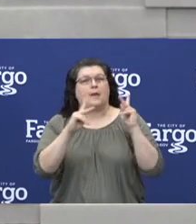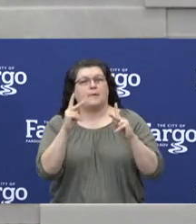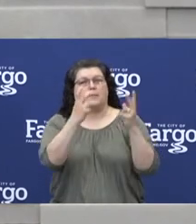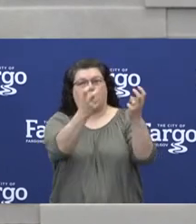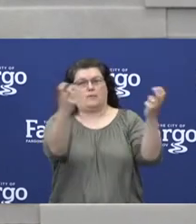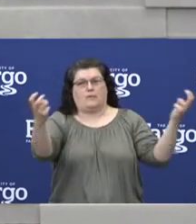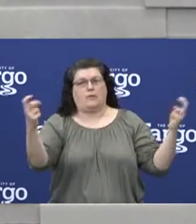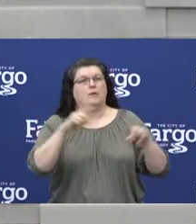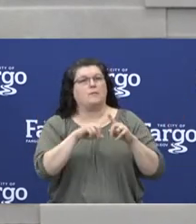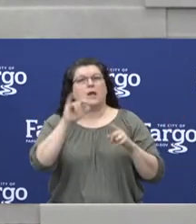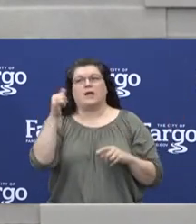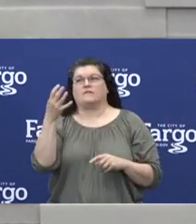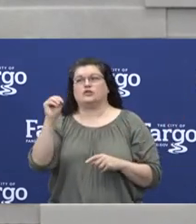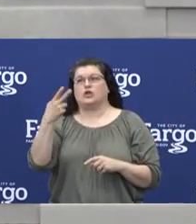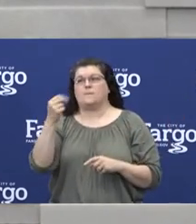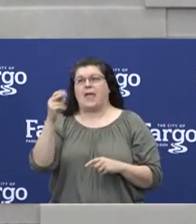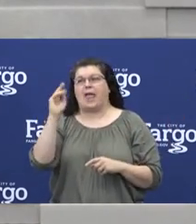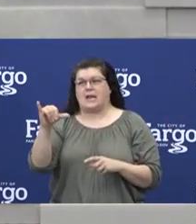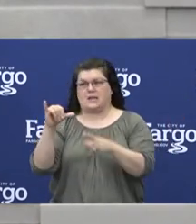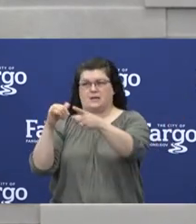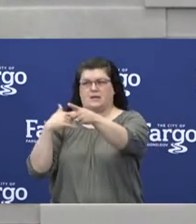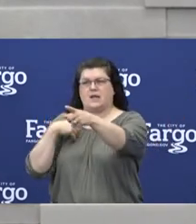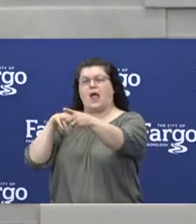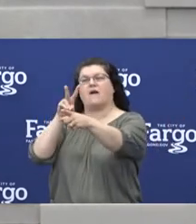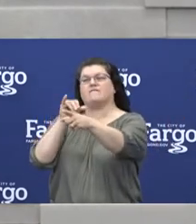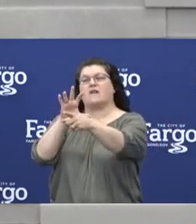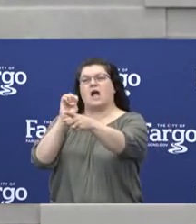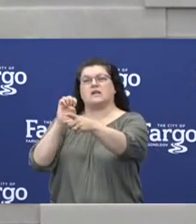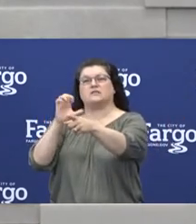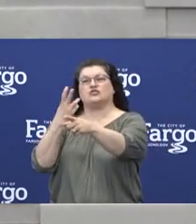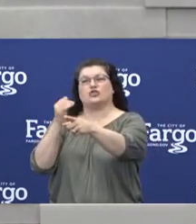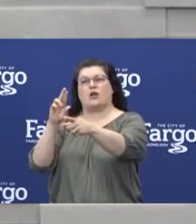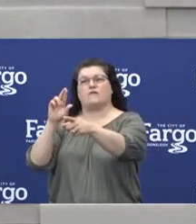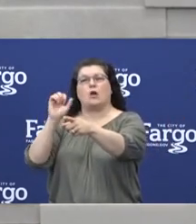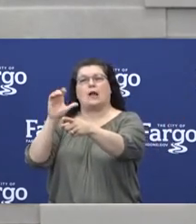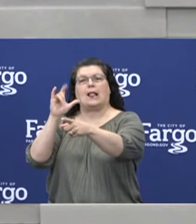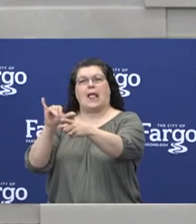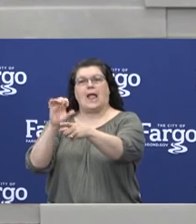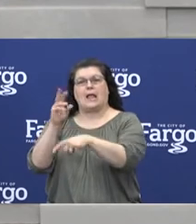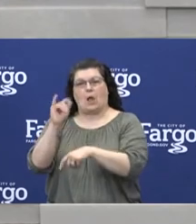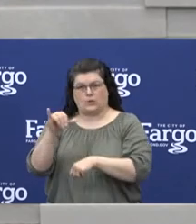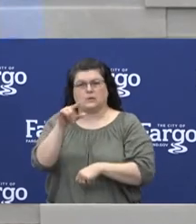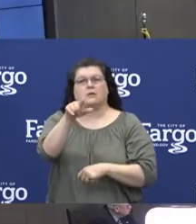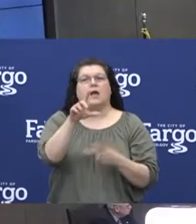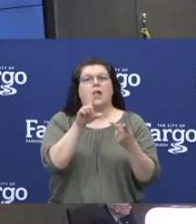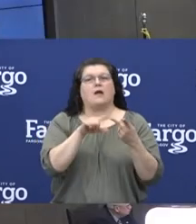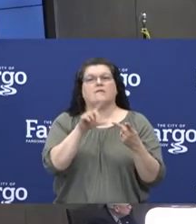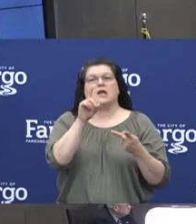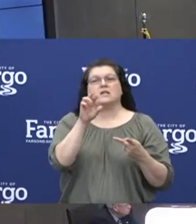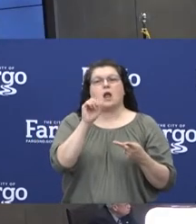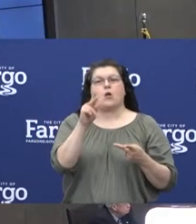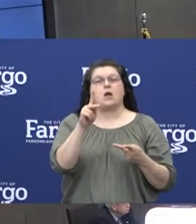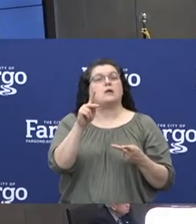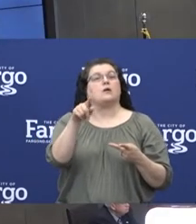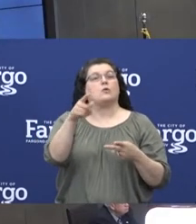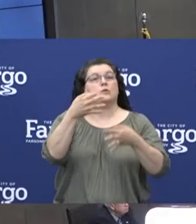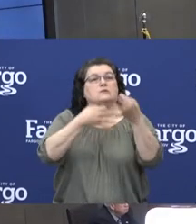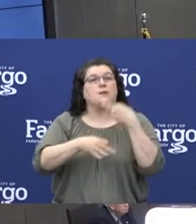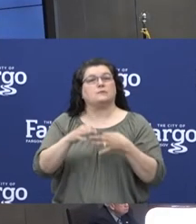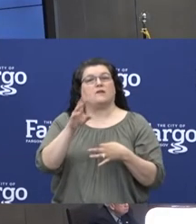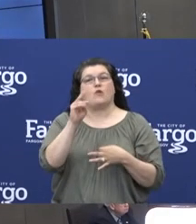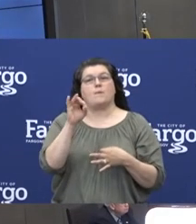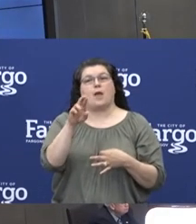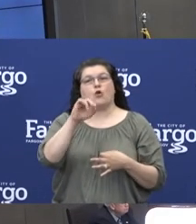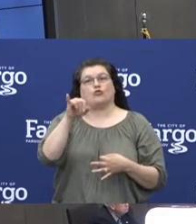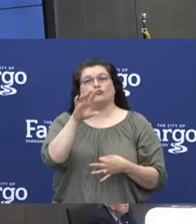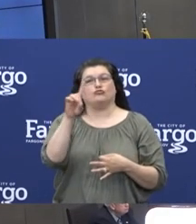But I have Jim Haney. He's the vice chair of Clay County Commission. And then I have Derek Lapointe, which is stepping in for Mayor Judd